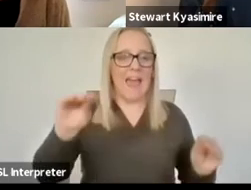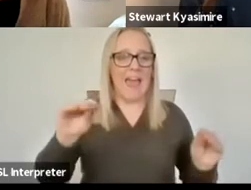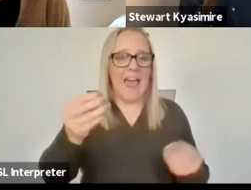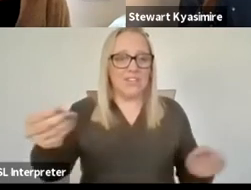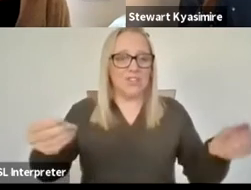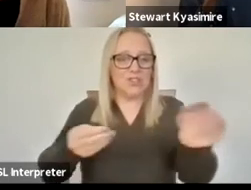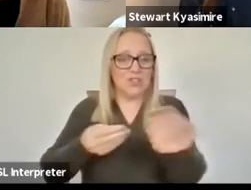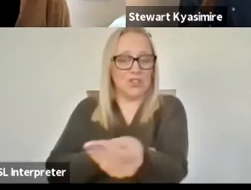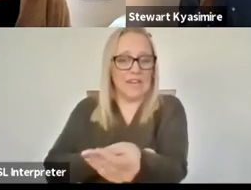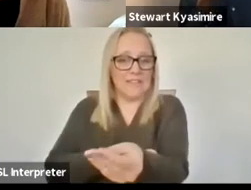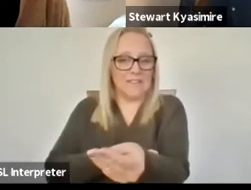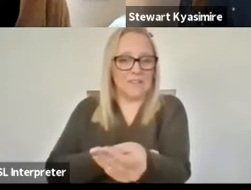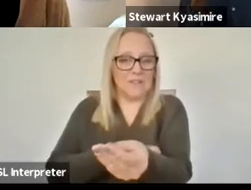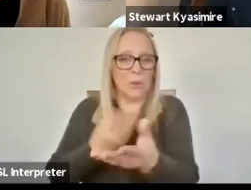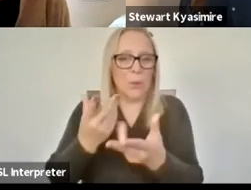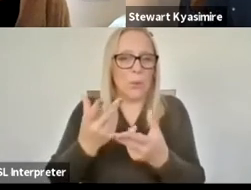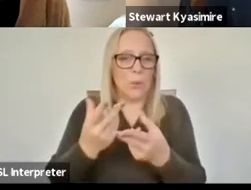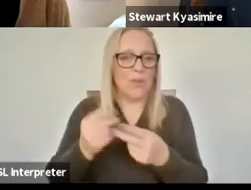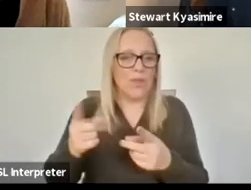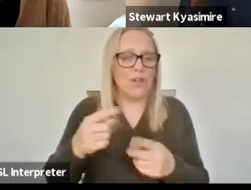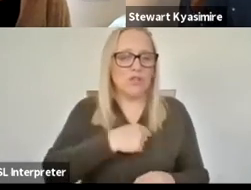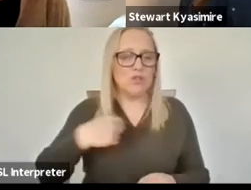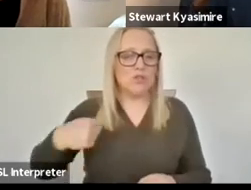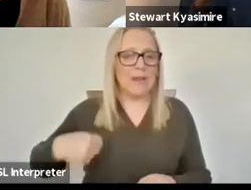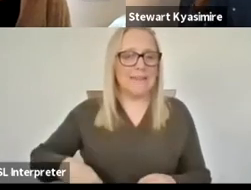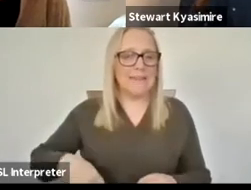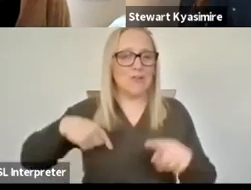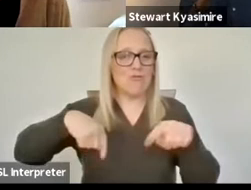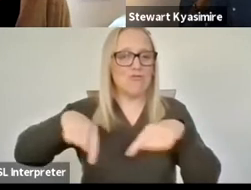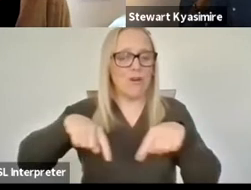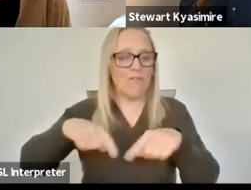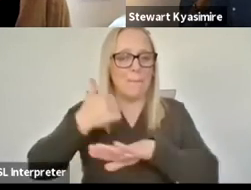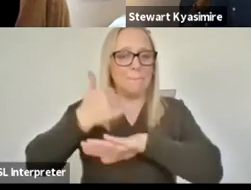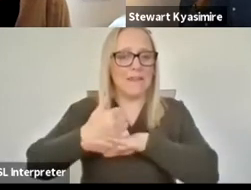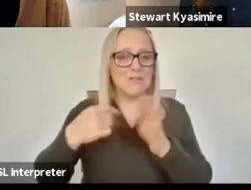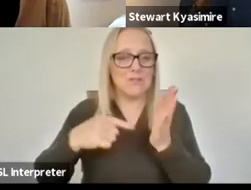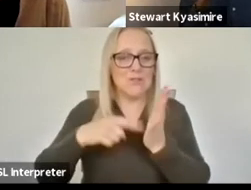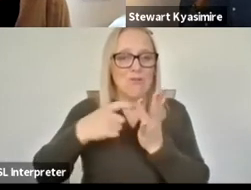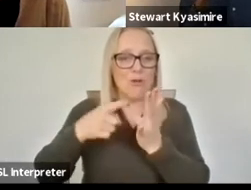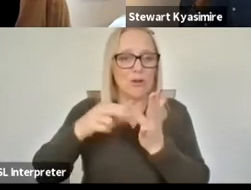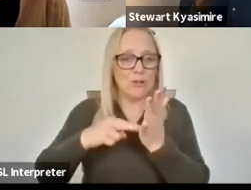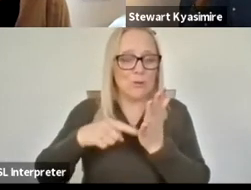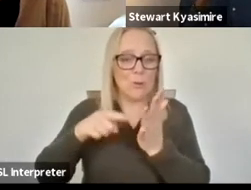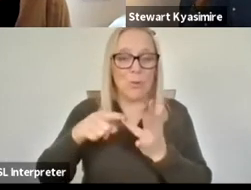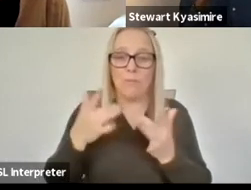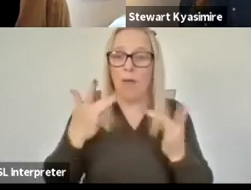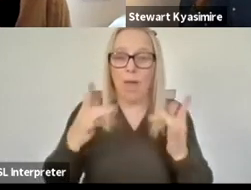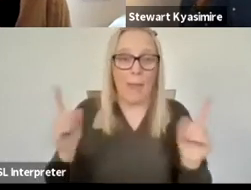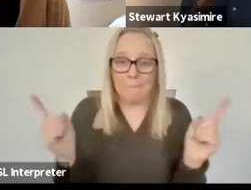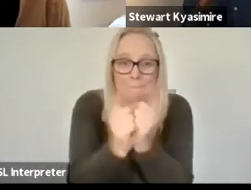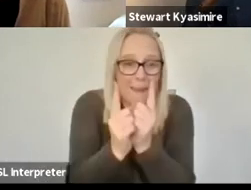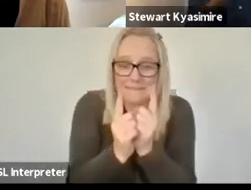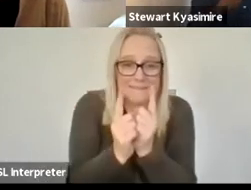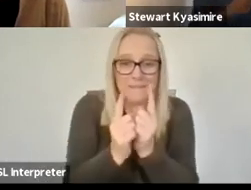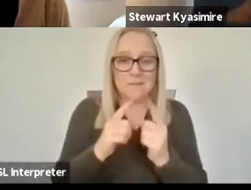nice one who was a chinese core based in toronto they never met before they'd been preparing this for a year they were supposed to do a